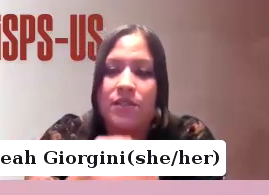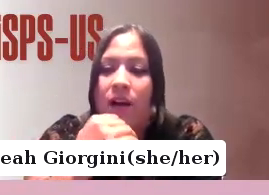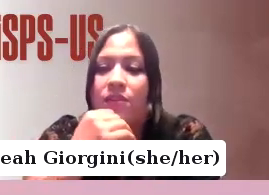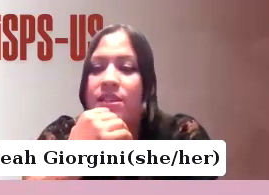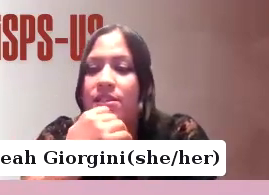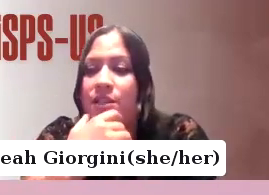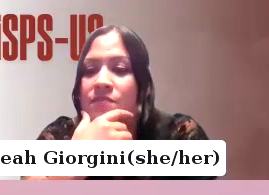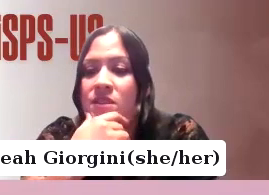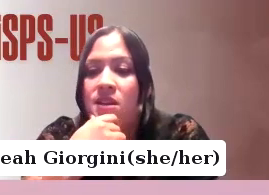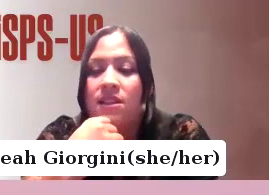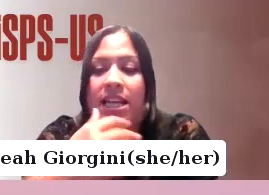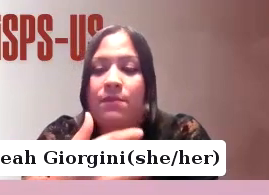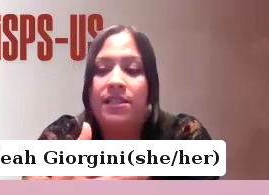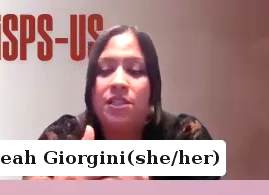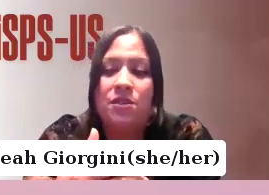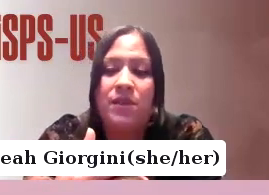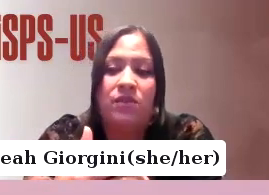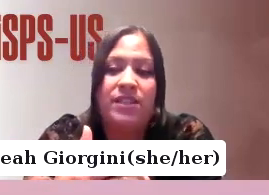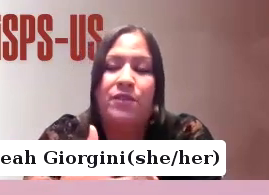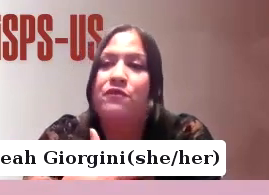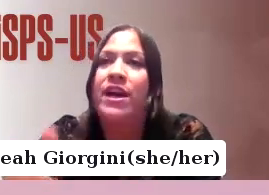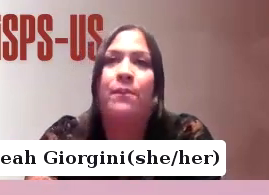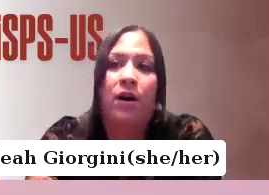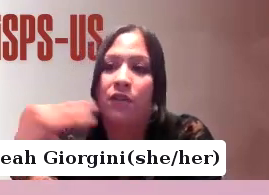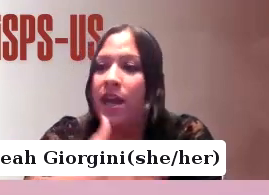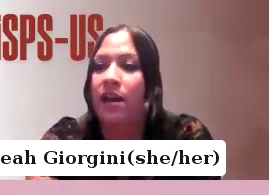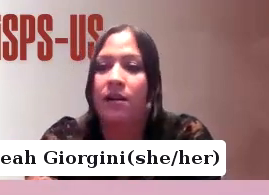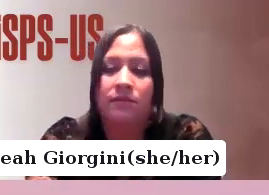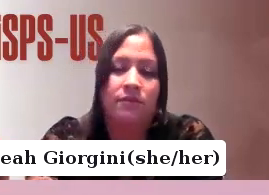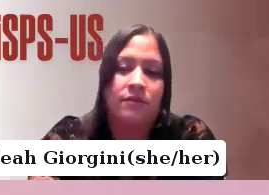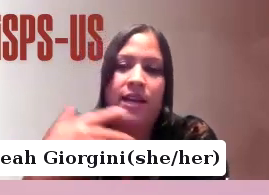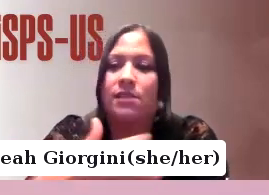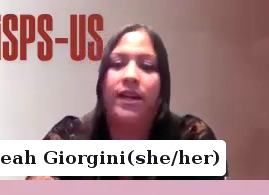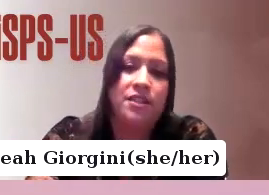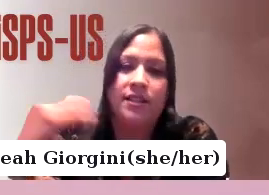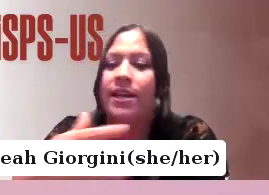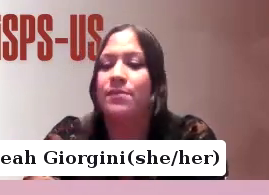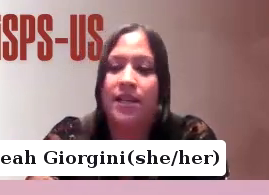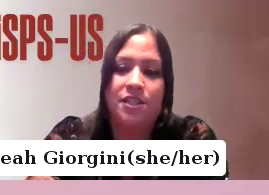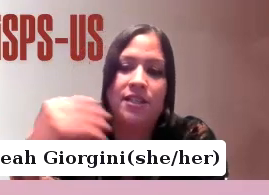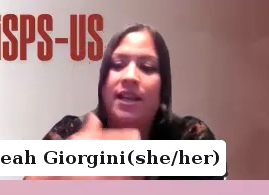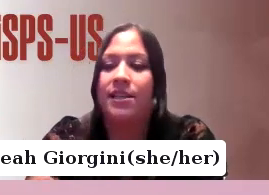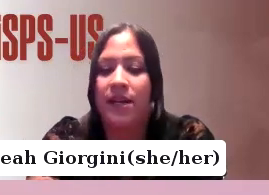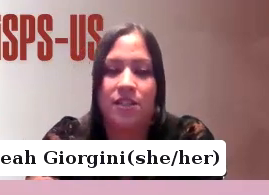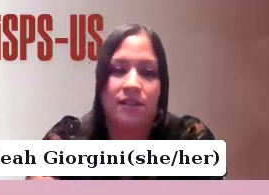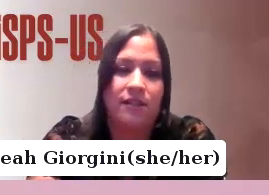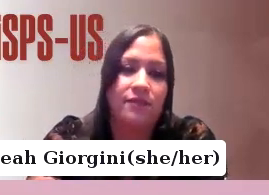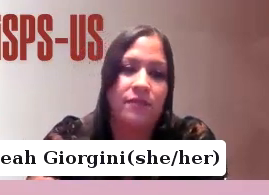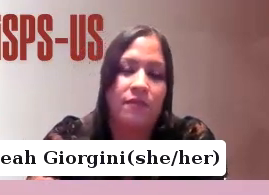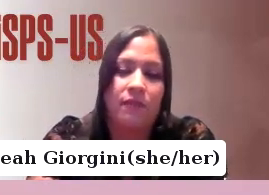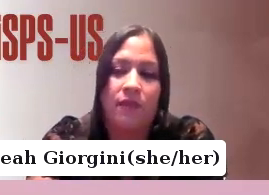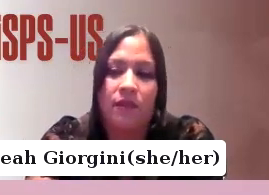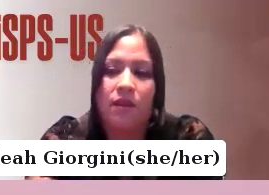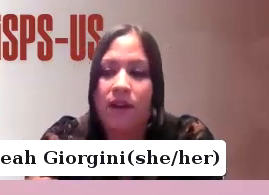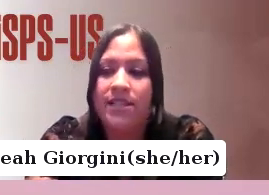underfunded mental health system led me to be on this conveyor belt of care next patient next patient next patient